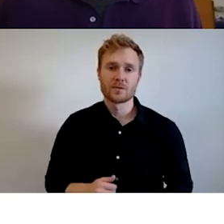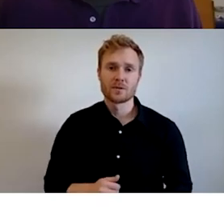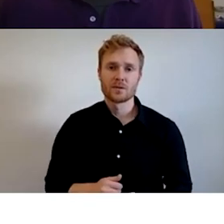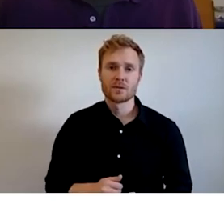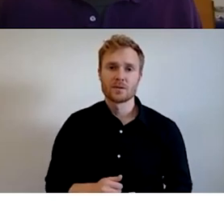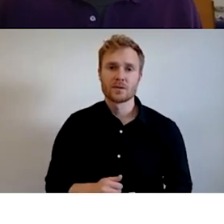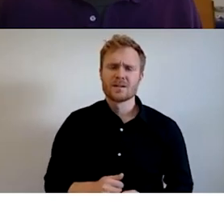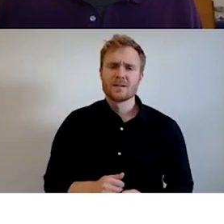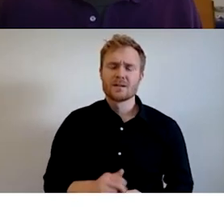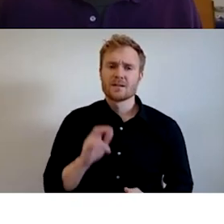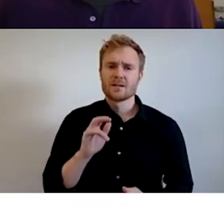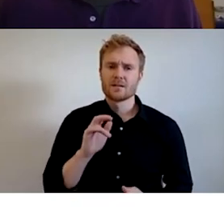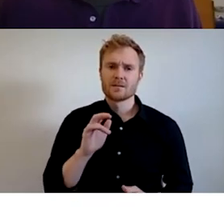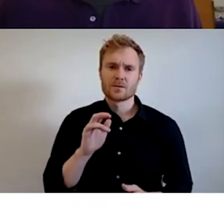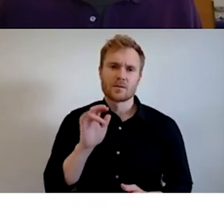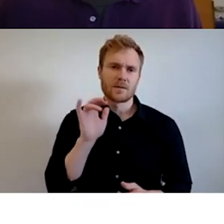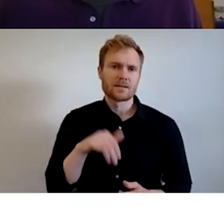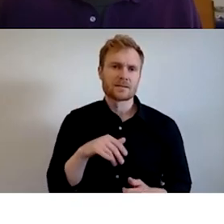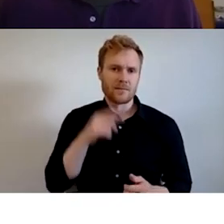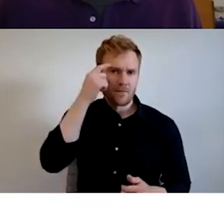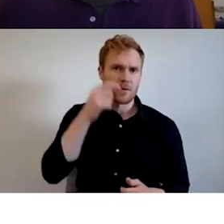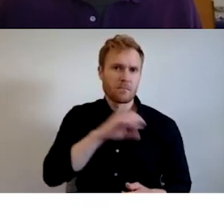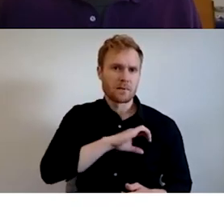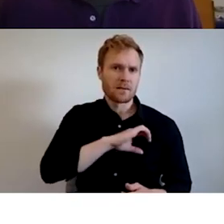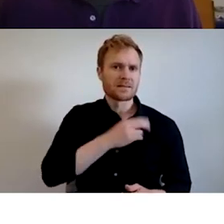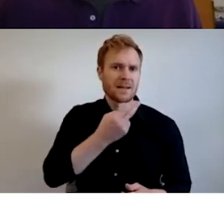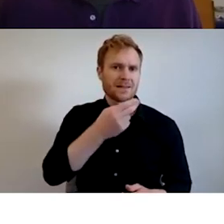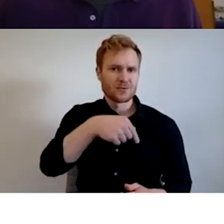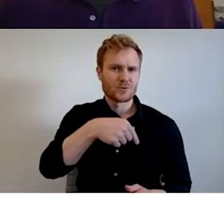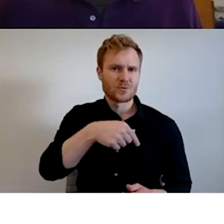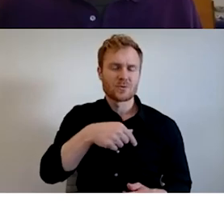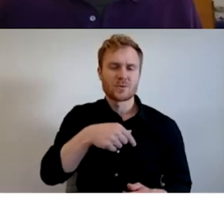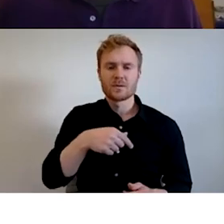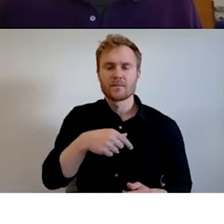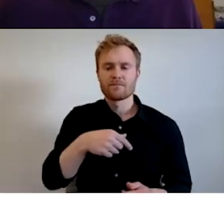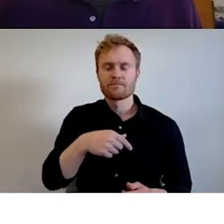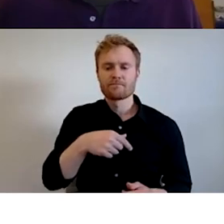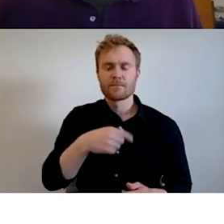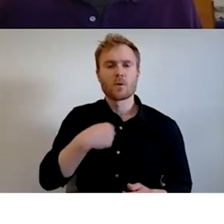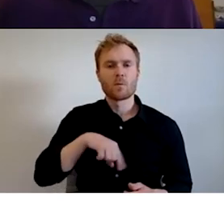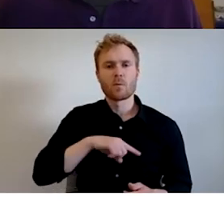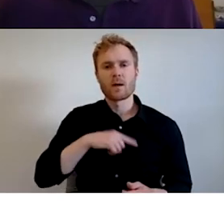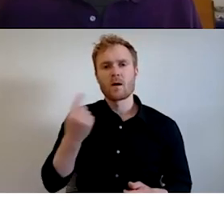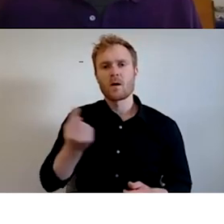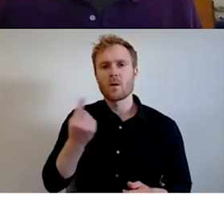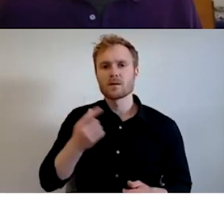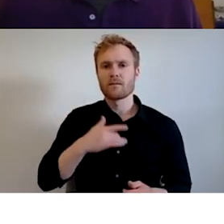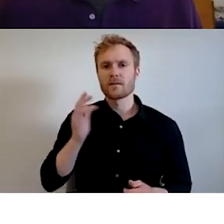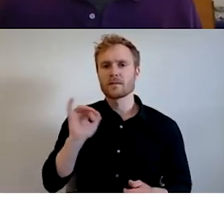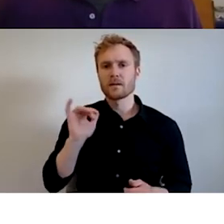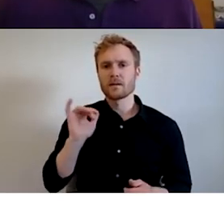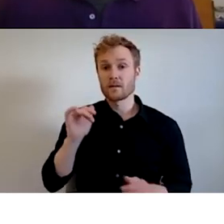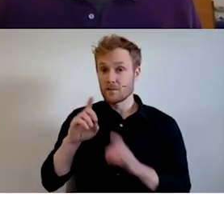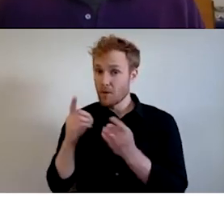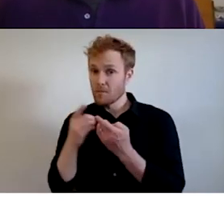and that relates to police headquarters. So in terms of a consideration, we always feel like, um, you know, the Department of Public Works's perspective